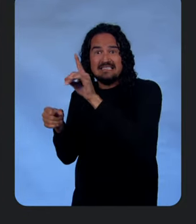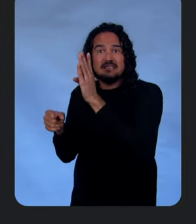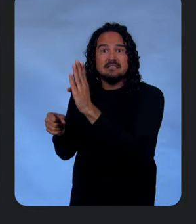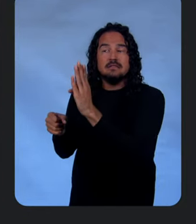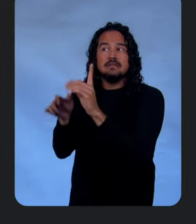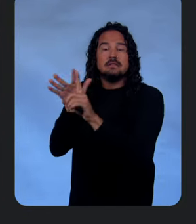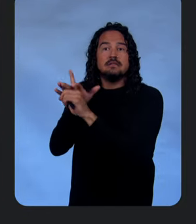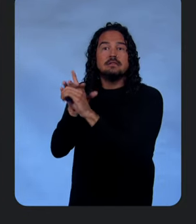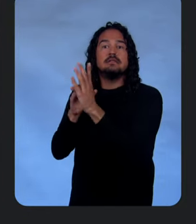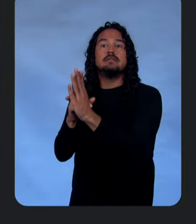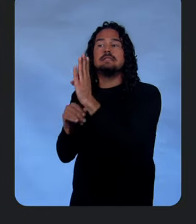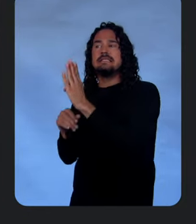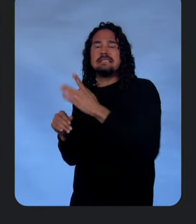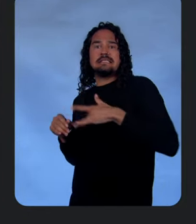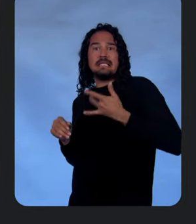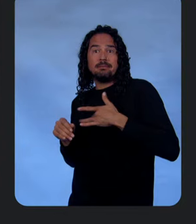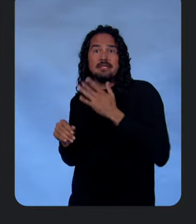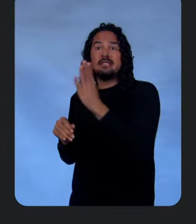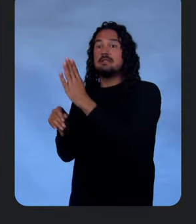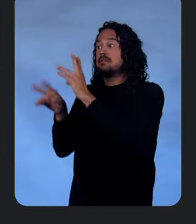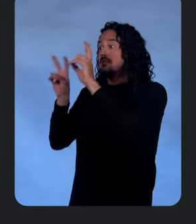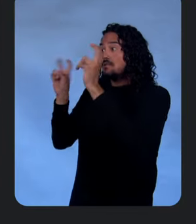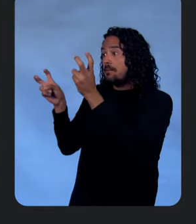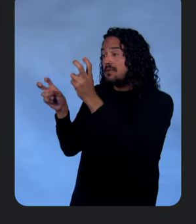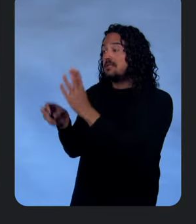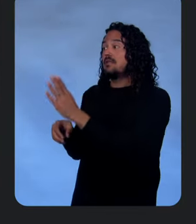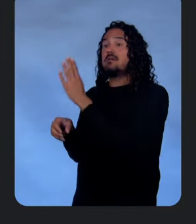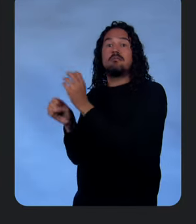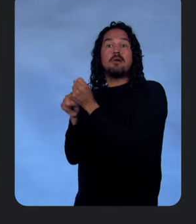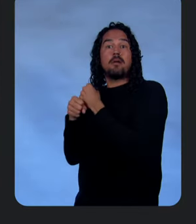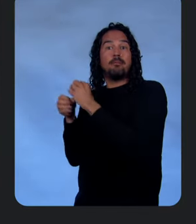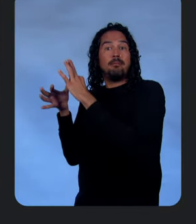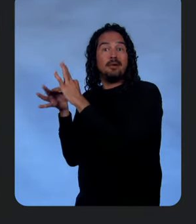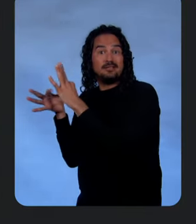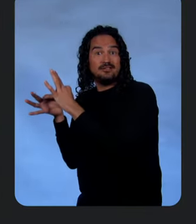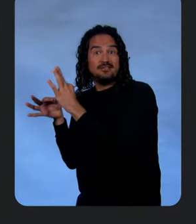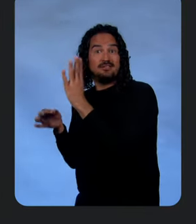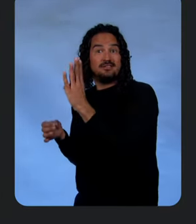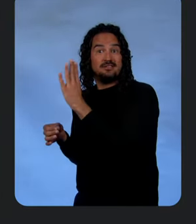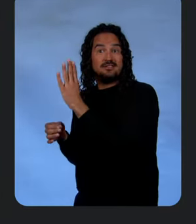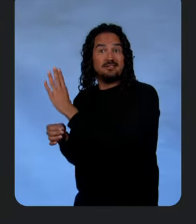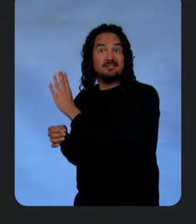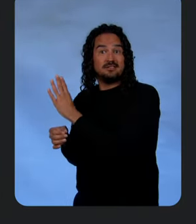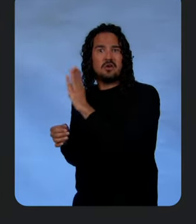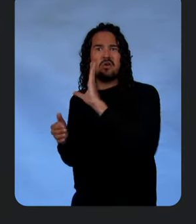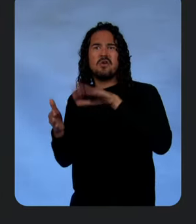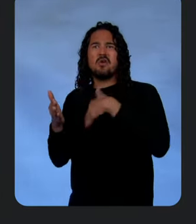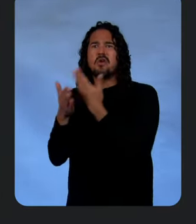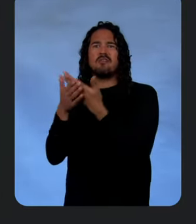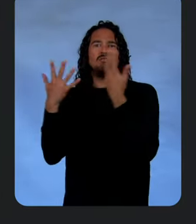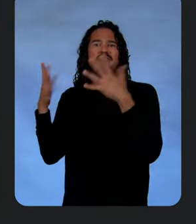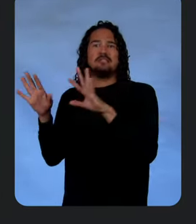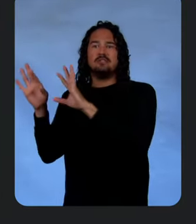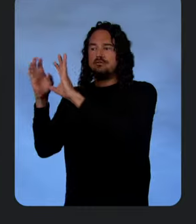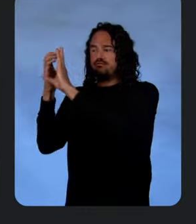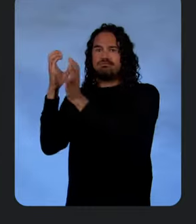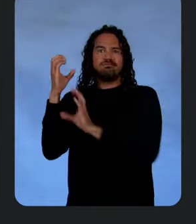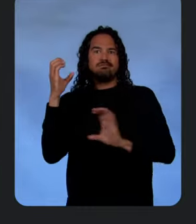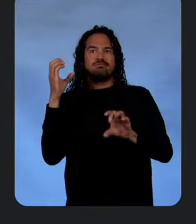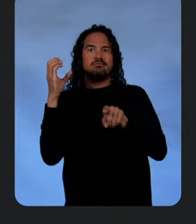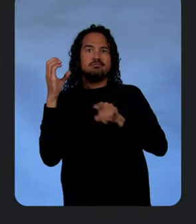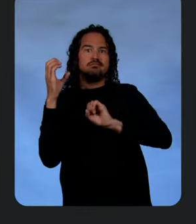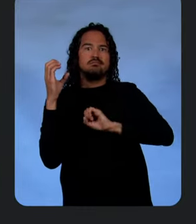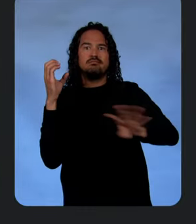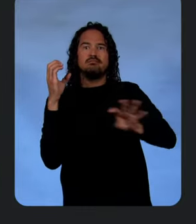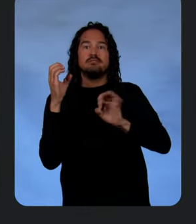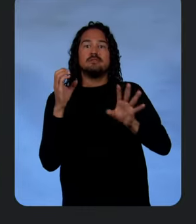sentiment. I have topics, and I have products as a part of that. And since all this is going downstream to our event bus, we could actually do things